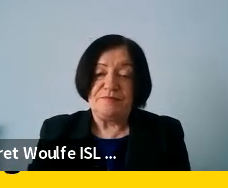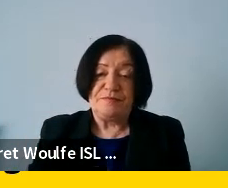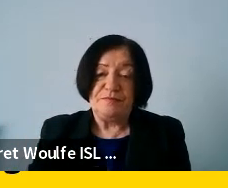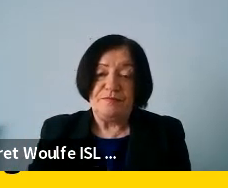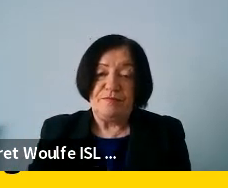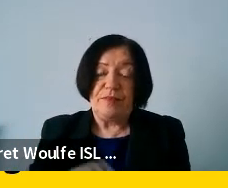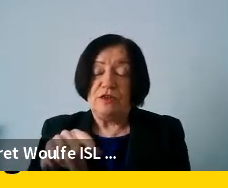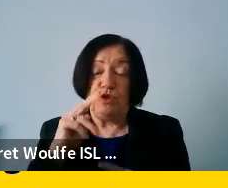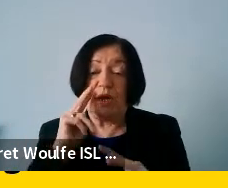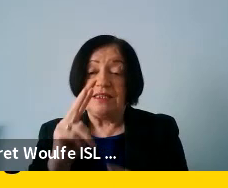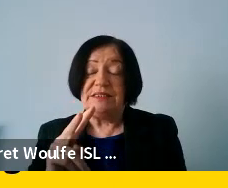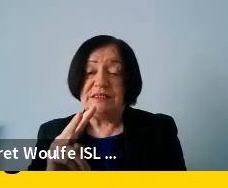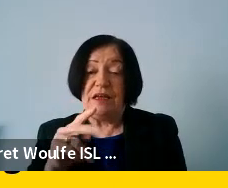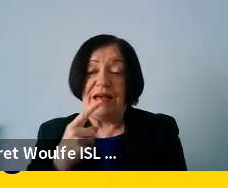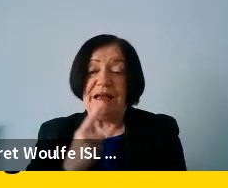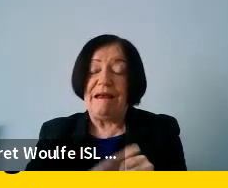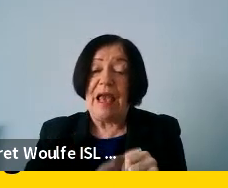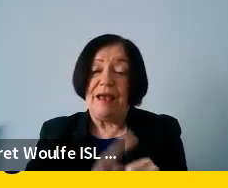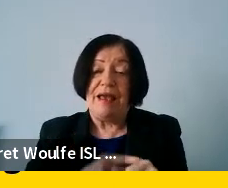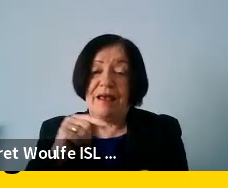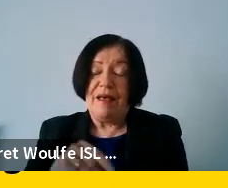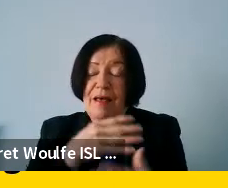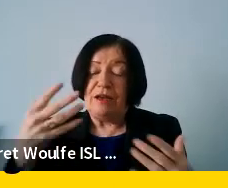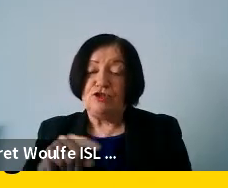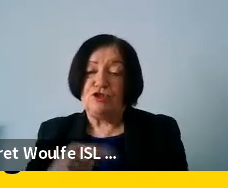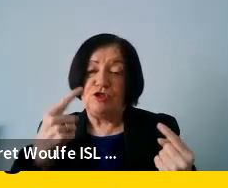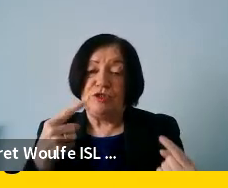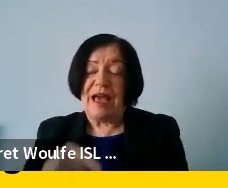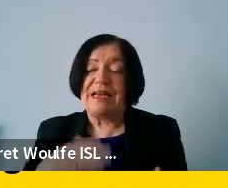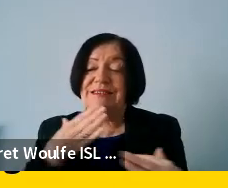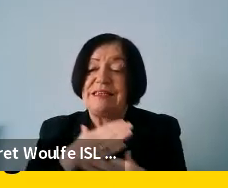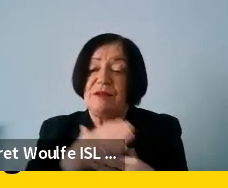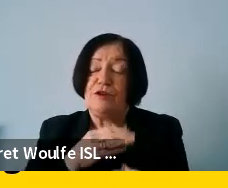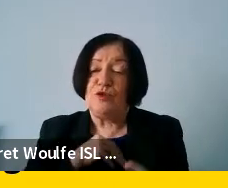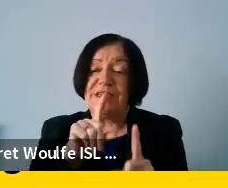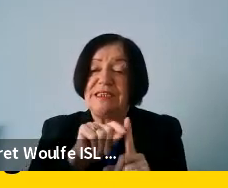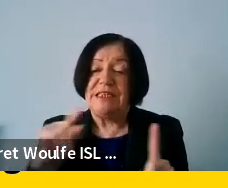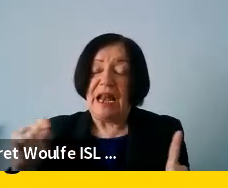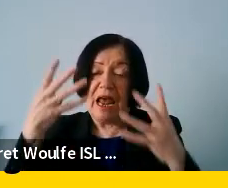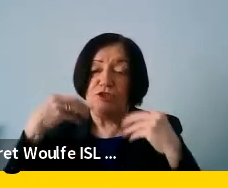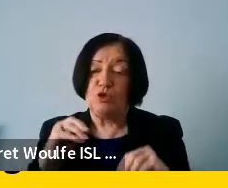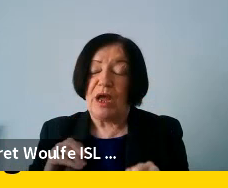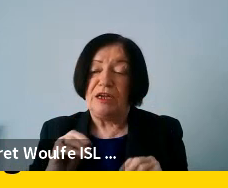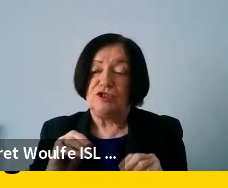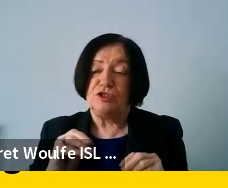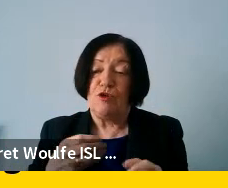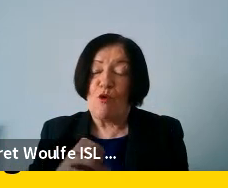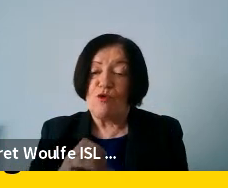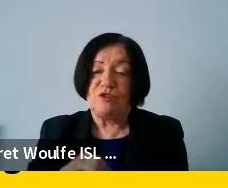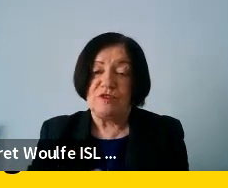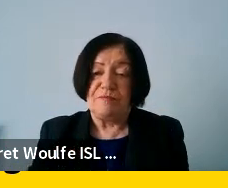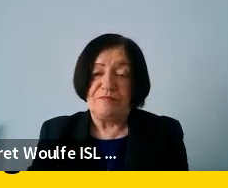As you can see, uh, once again, the main challenge is accessibility to these digital education, uh, courses.